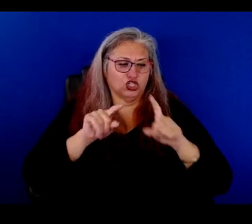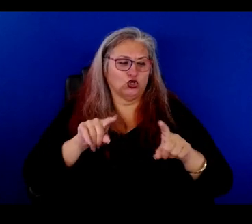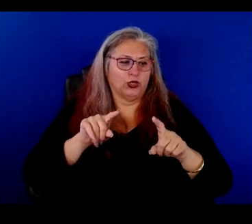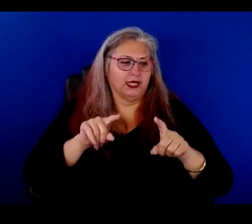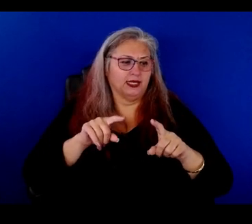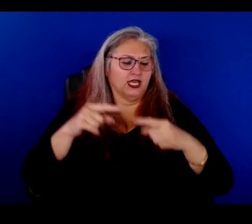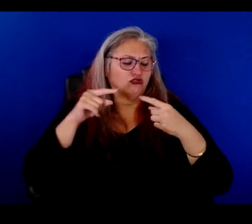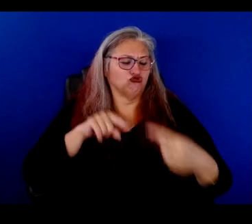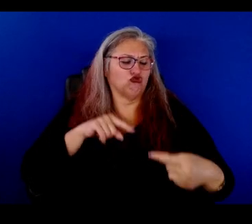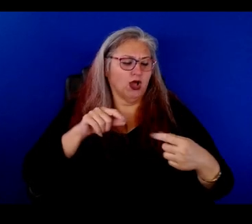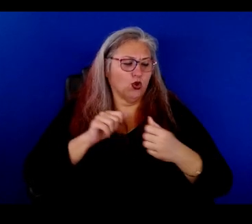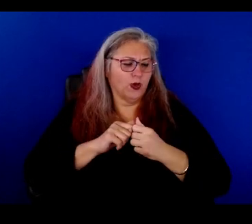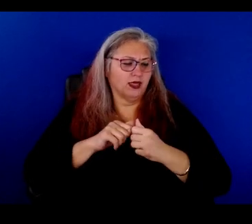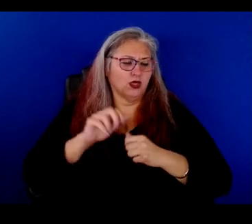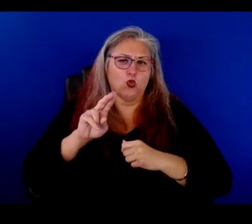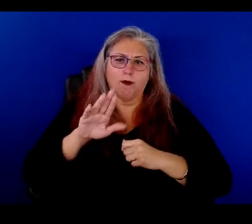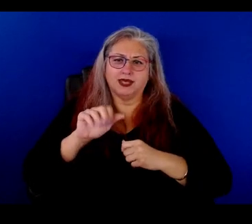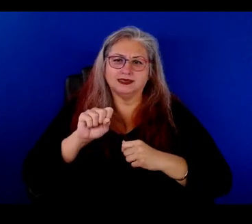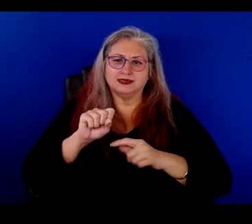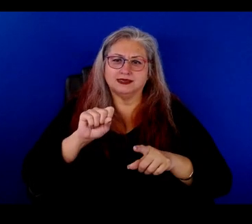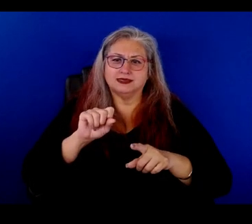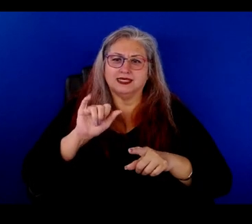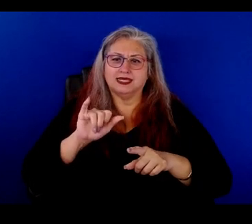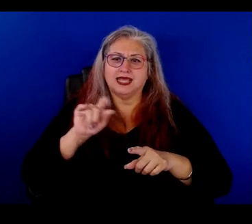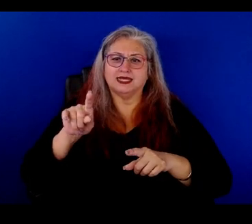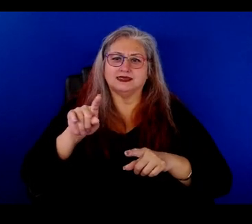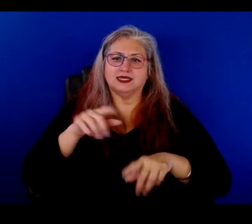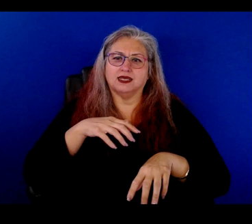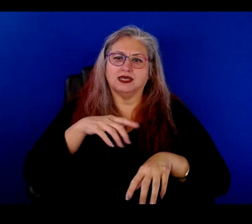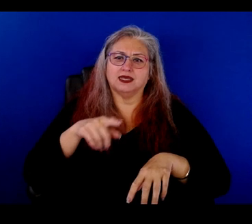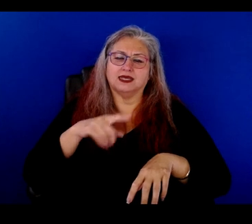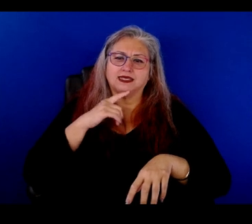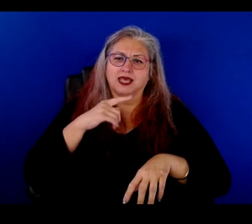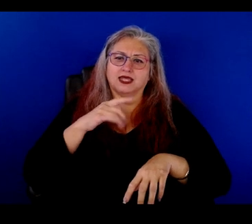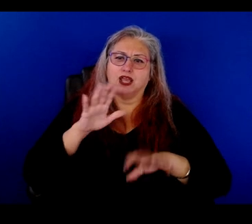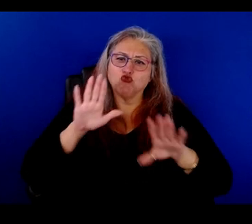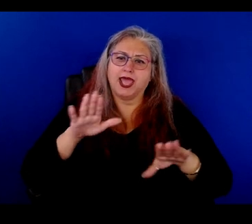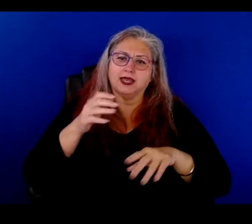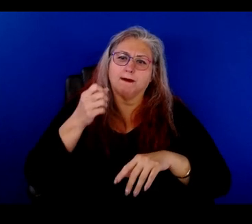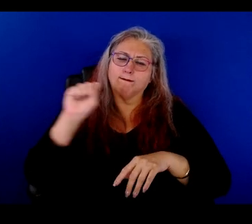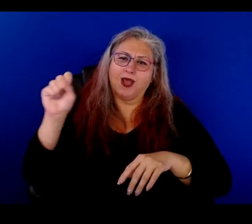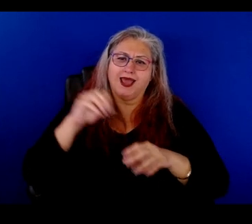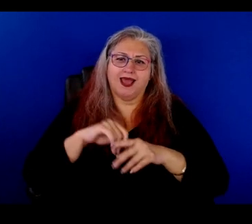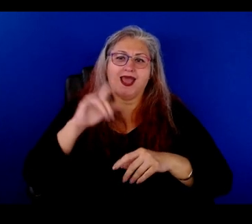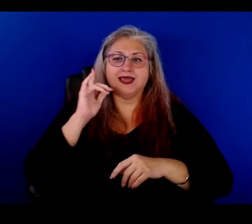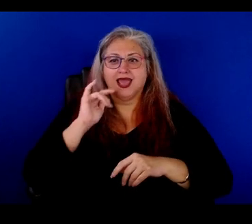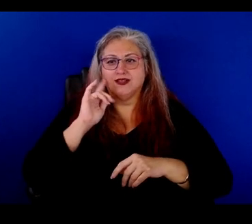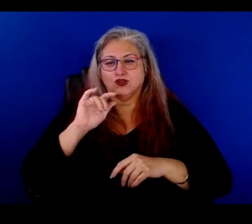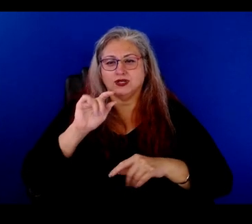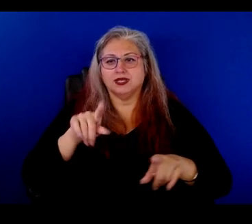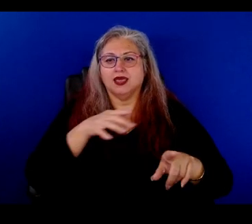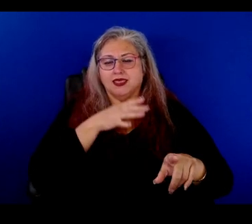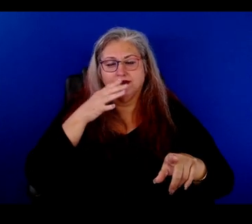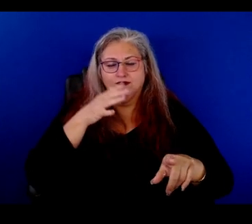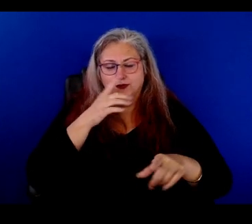the struggle with the, with the Uvas, with the great boycott from California. Yeah. Not the farm workers